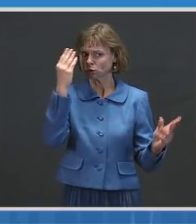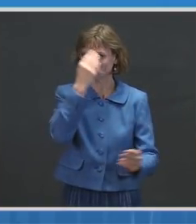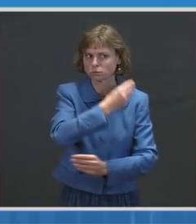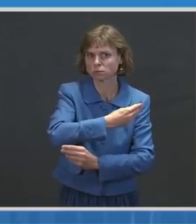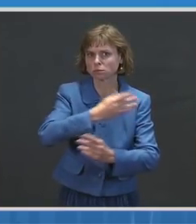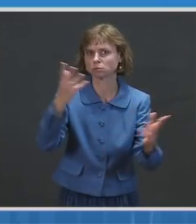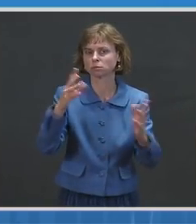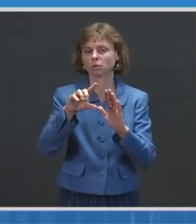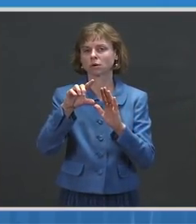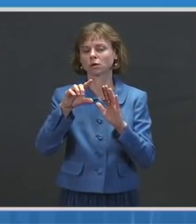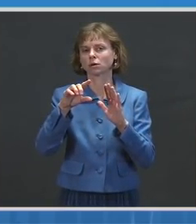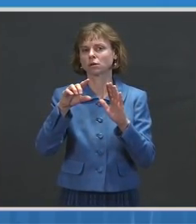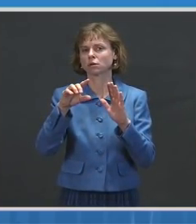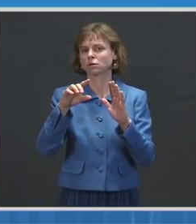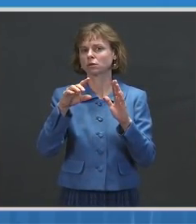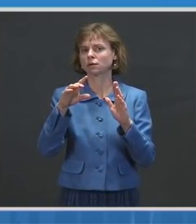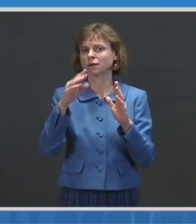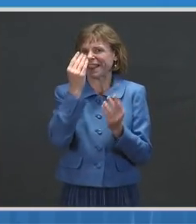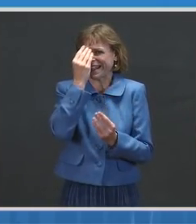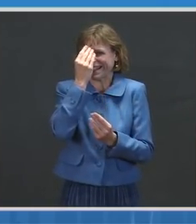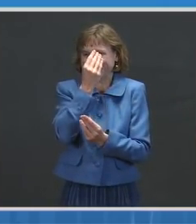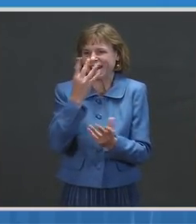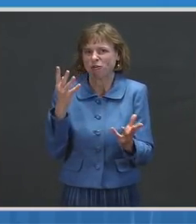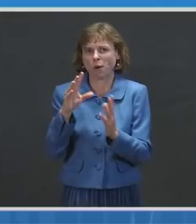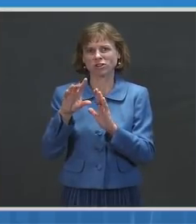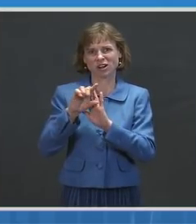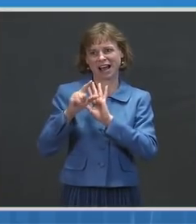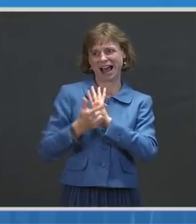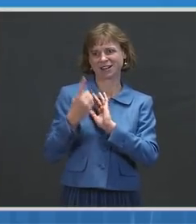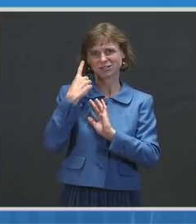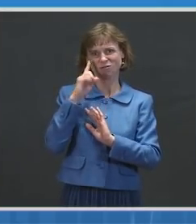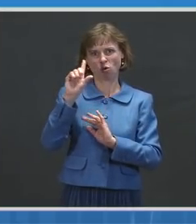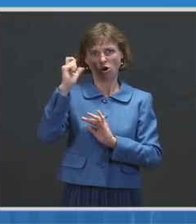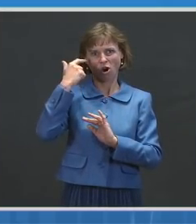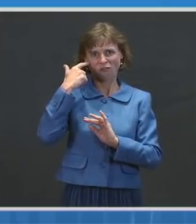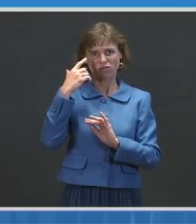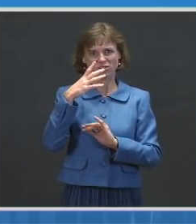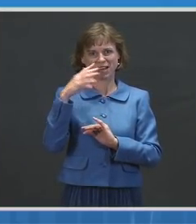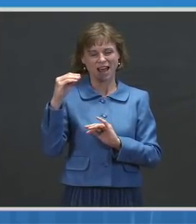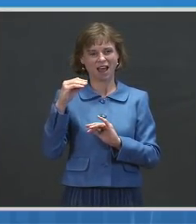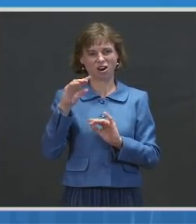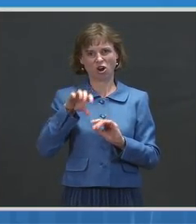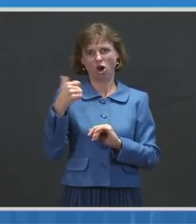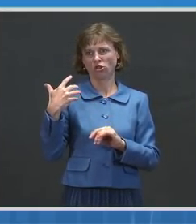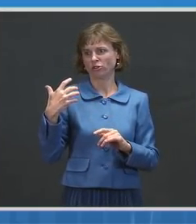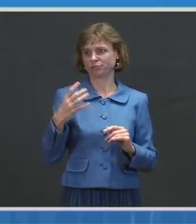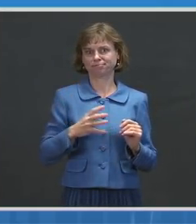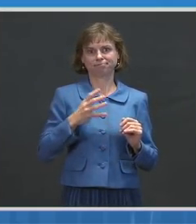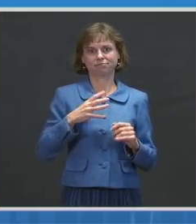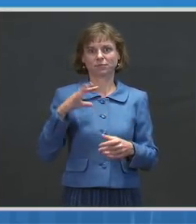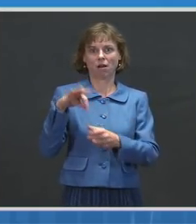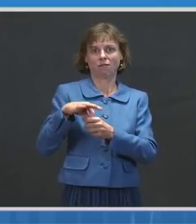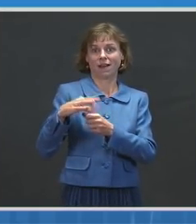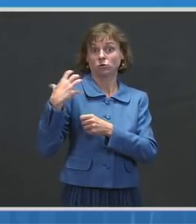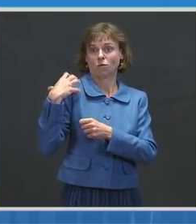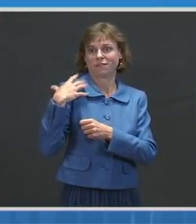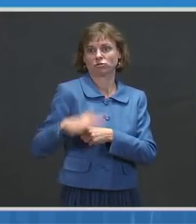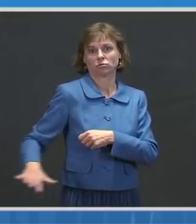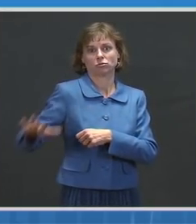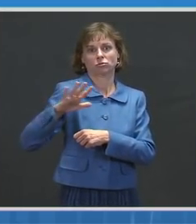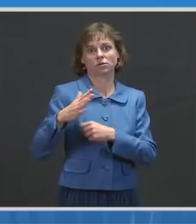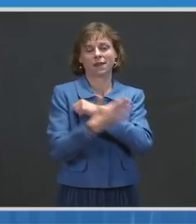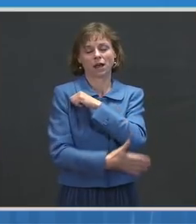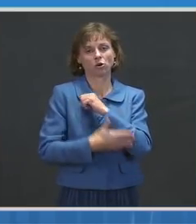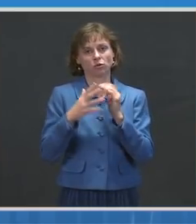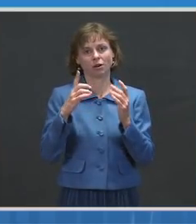to governors and other officials out in the country discouraging them from taking some of these steps? Or is